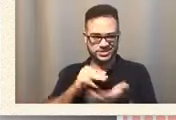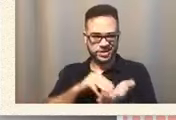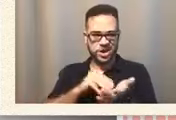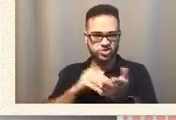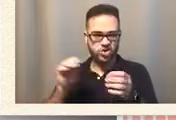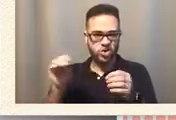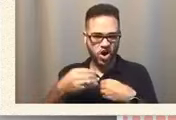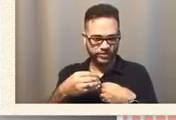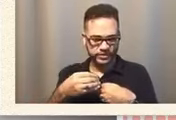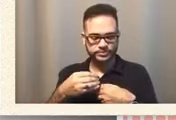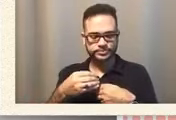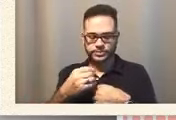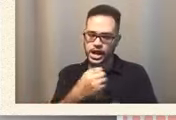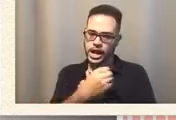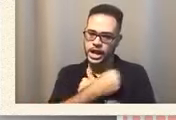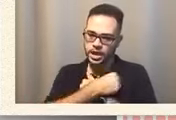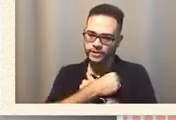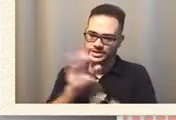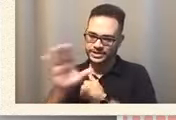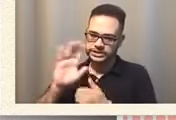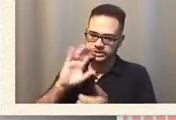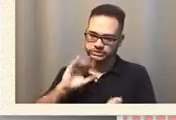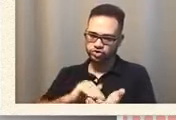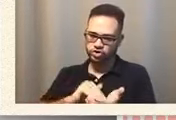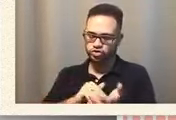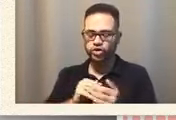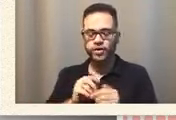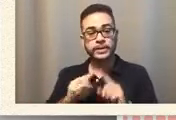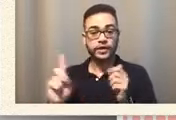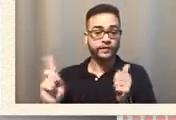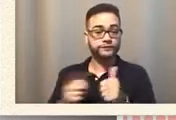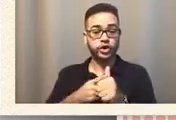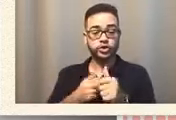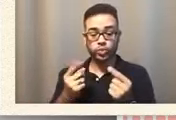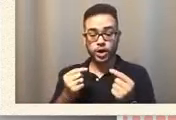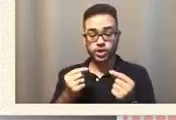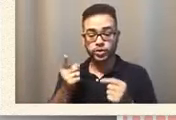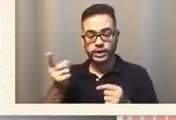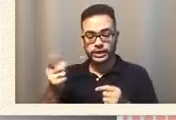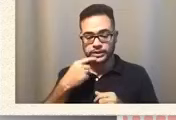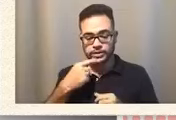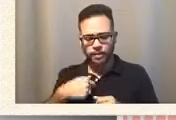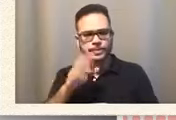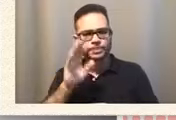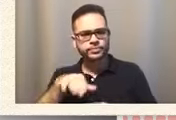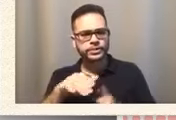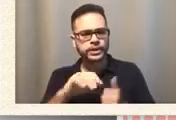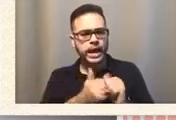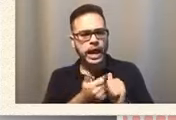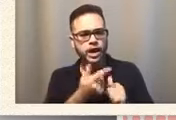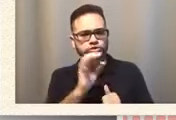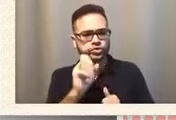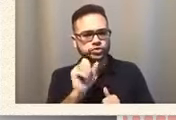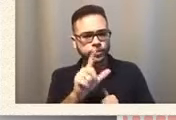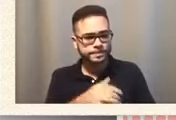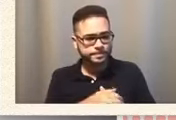I love him for it. The first thing that he does is he says, oh, how's first go? Then he asked me,